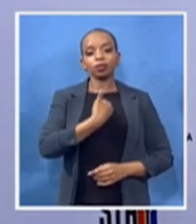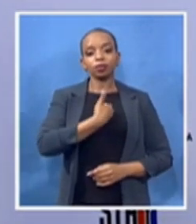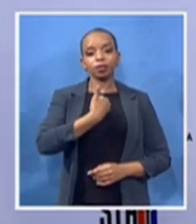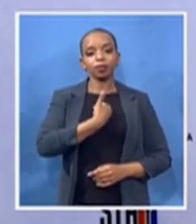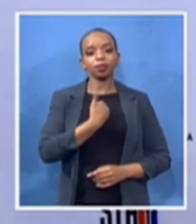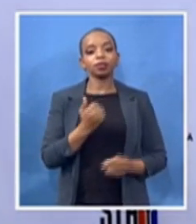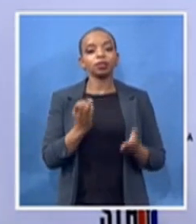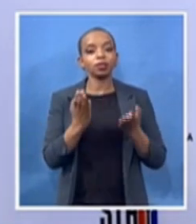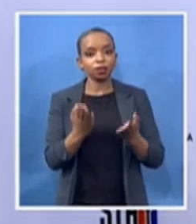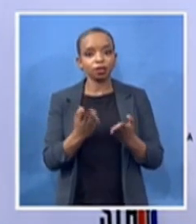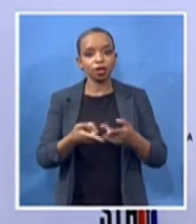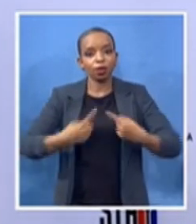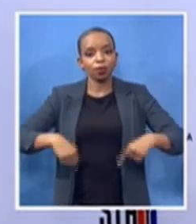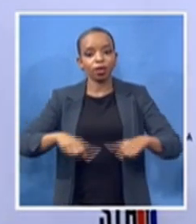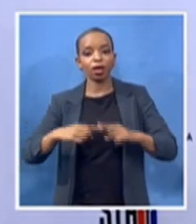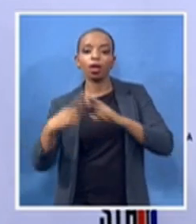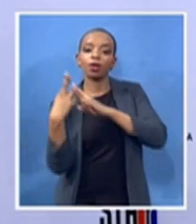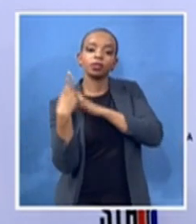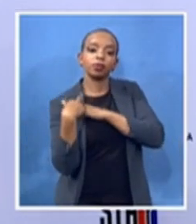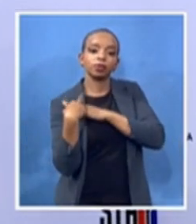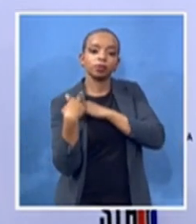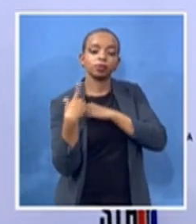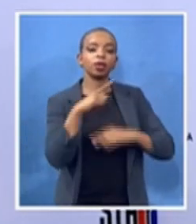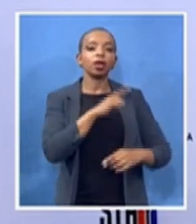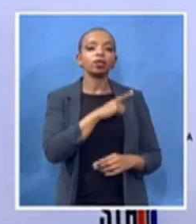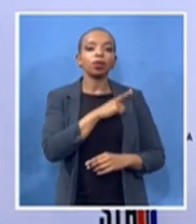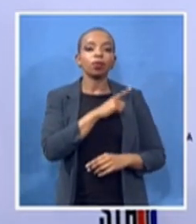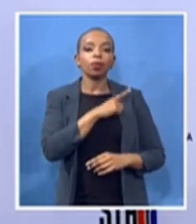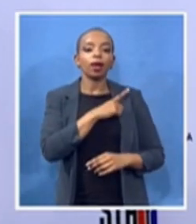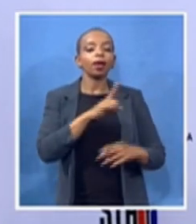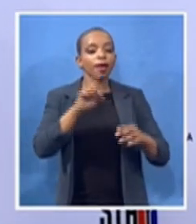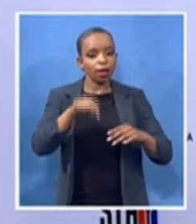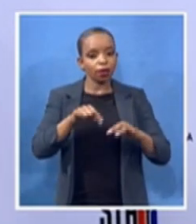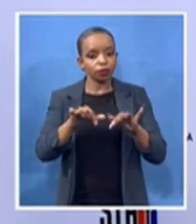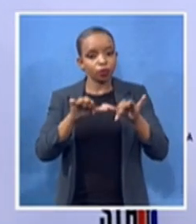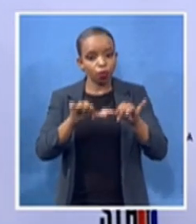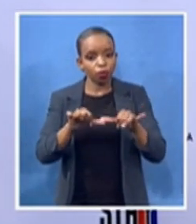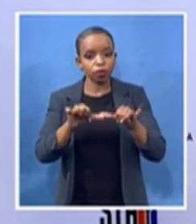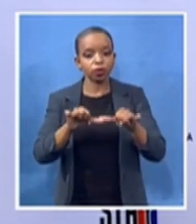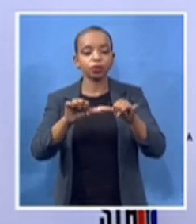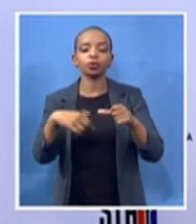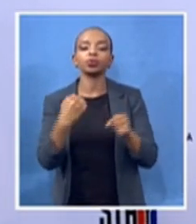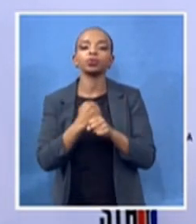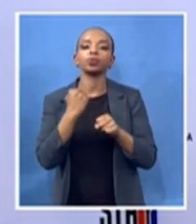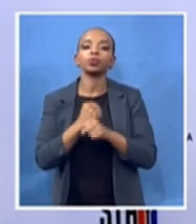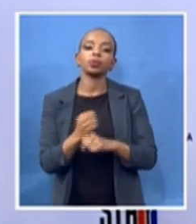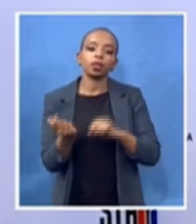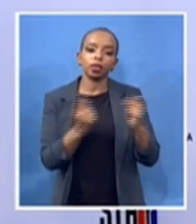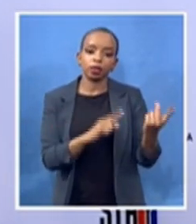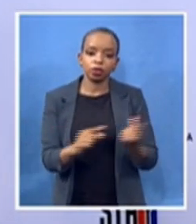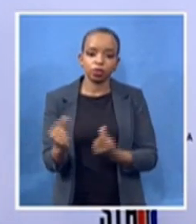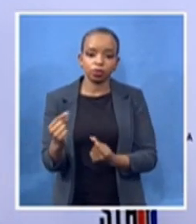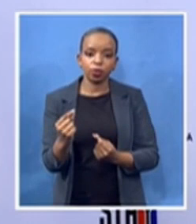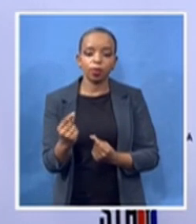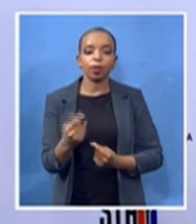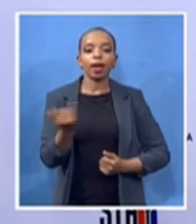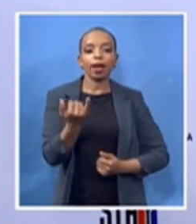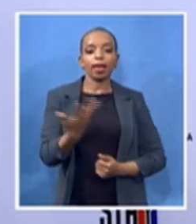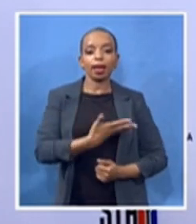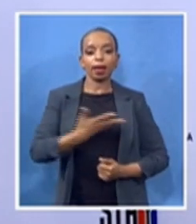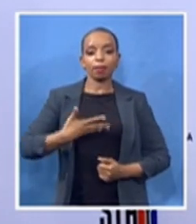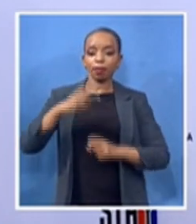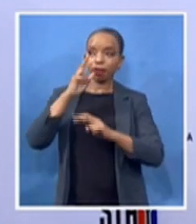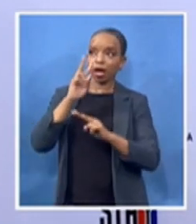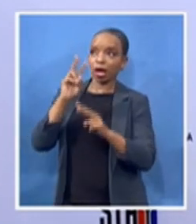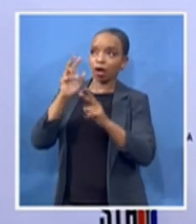have to continue the work that um iconic figures such as um mom charlotte started now we also in may will